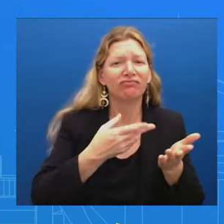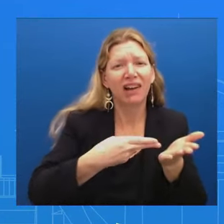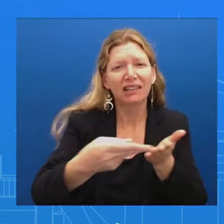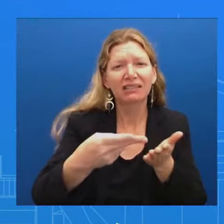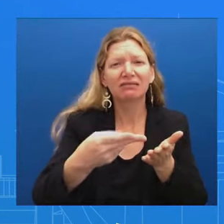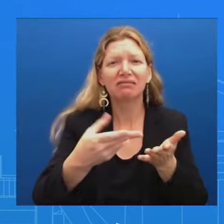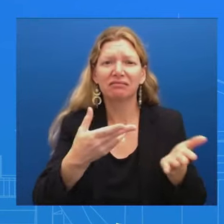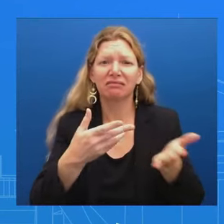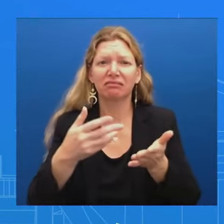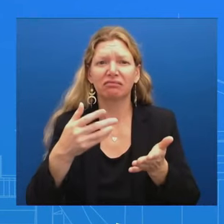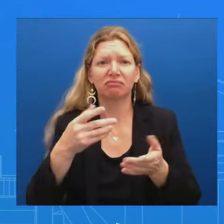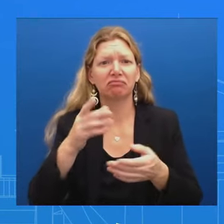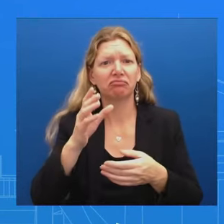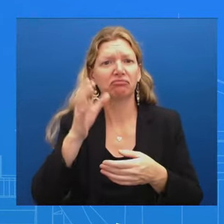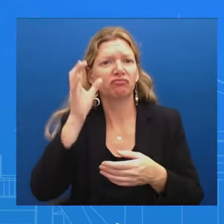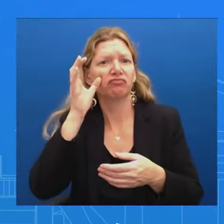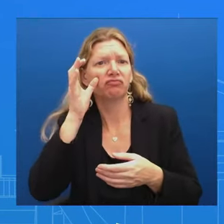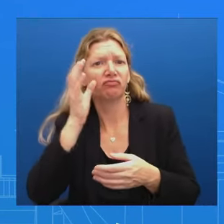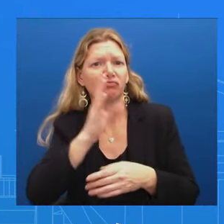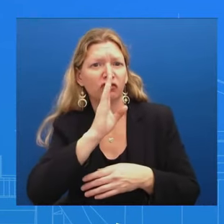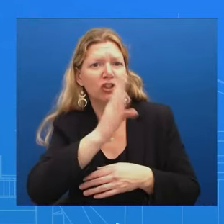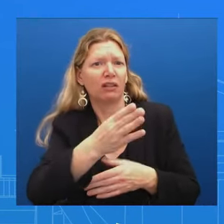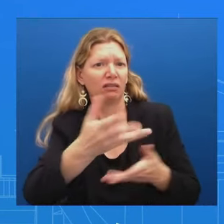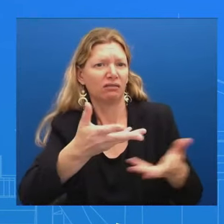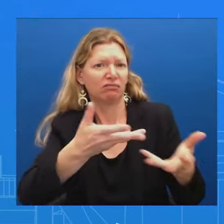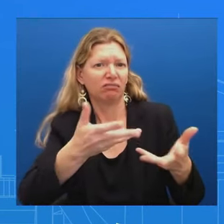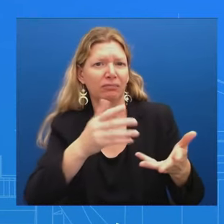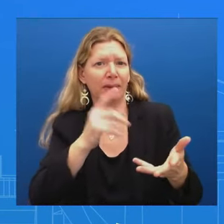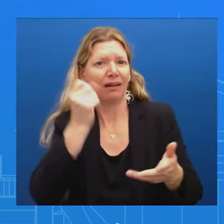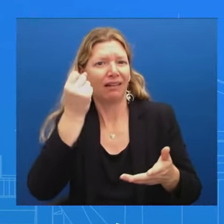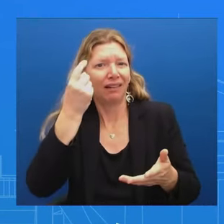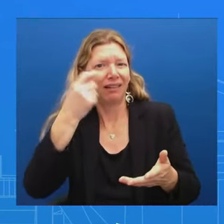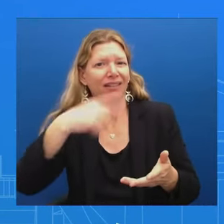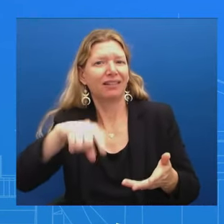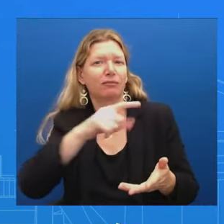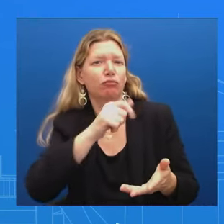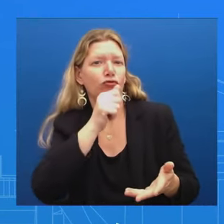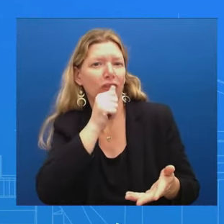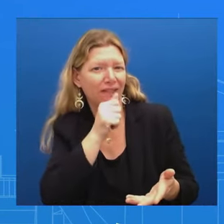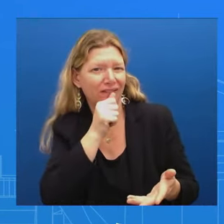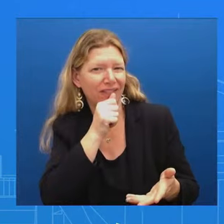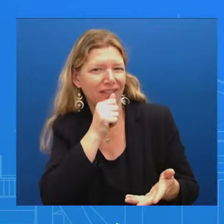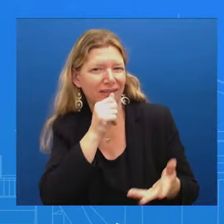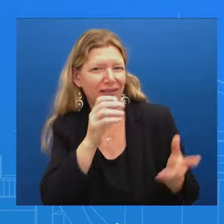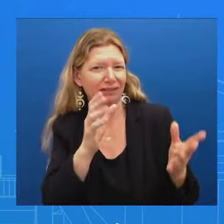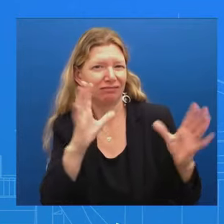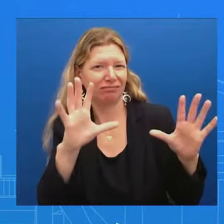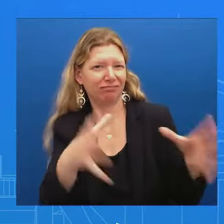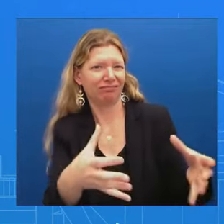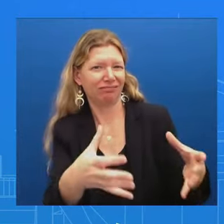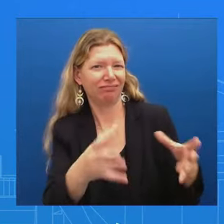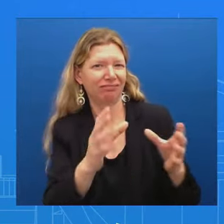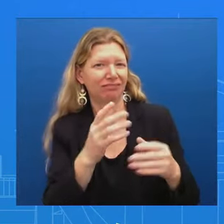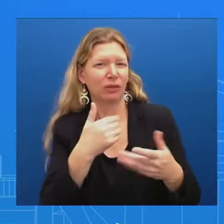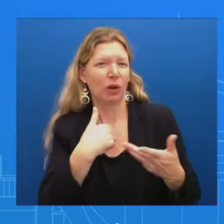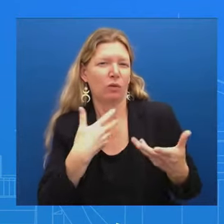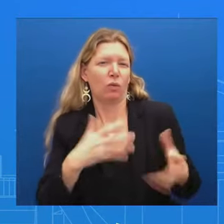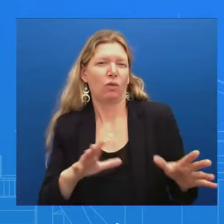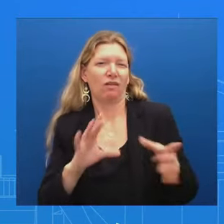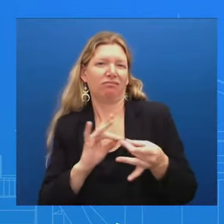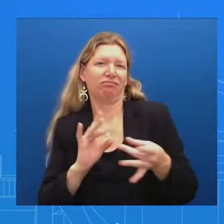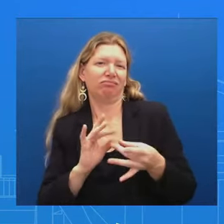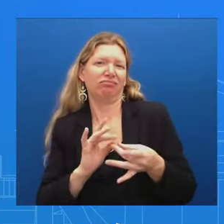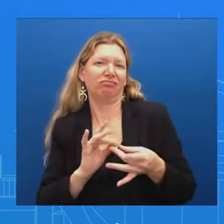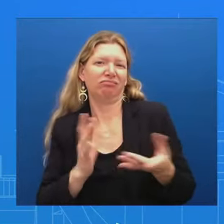In speaking into every scenario that happens Because I don't, I can't speak to that particular scenario Should the President of the United States be